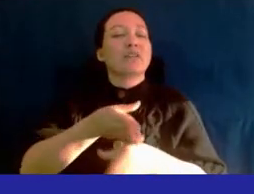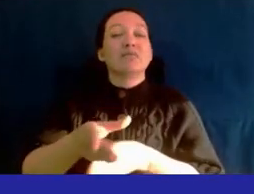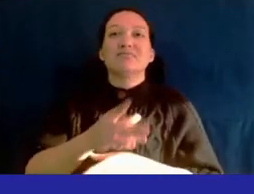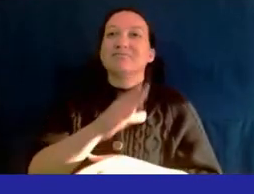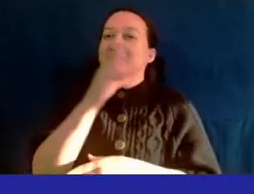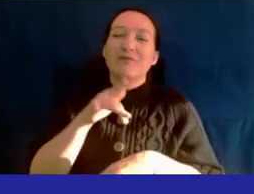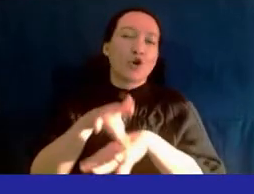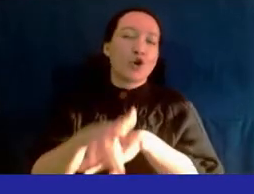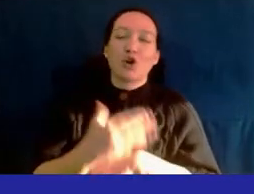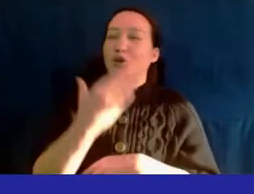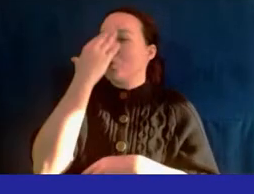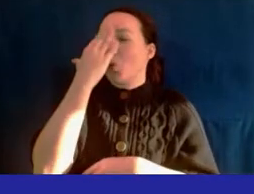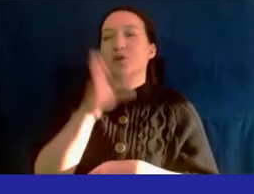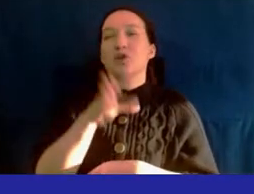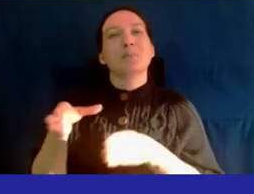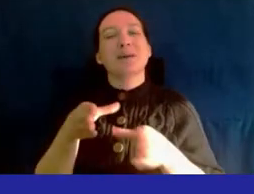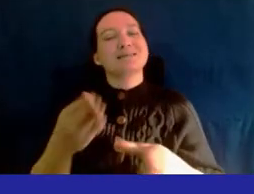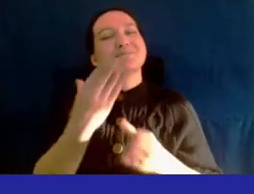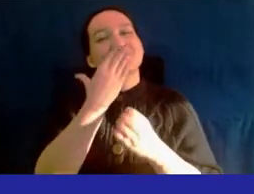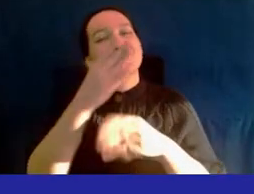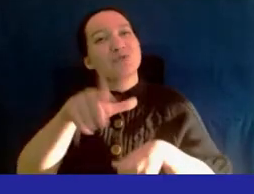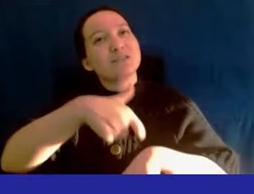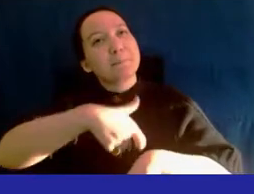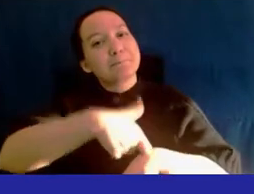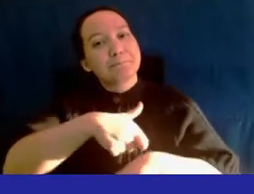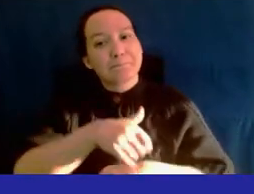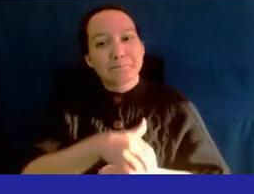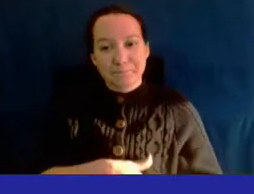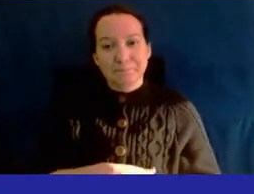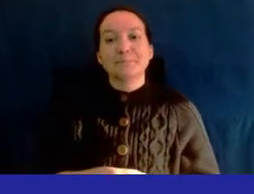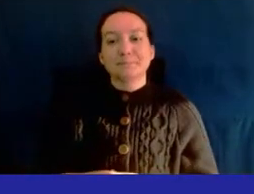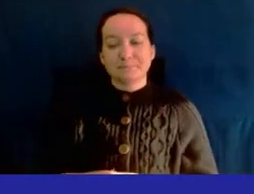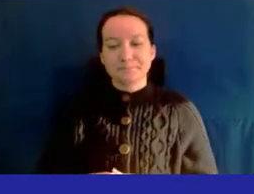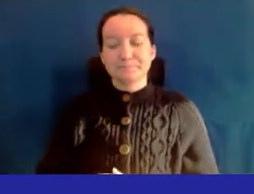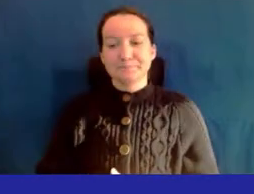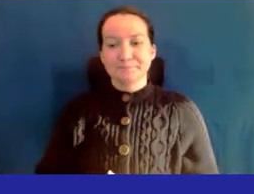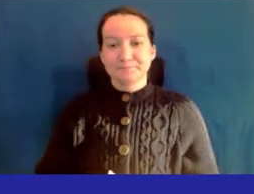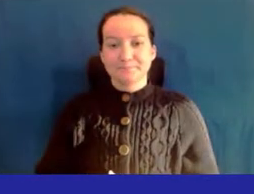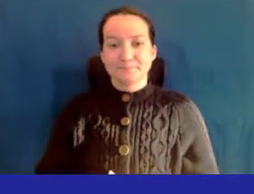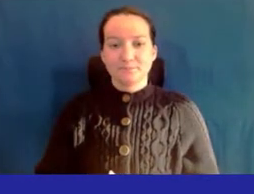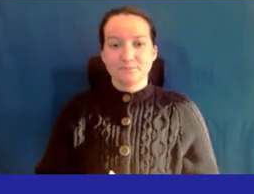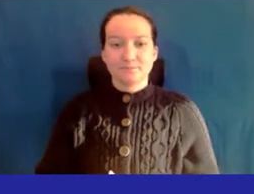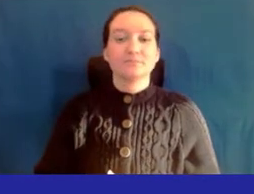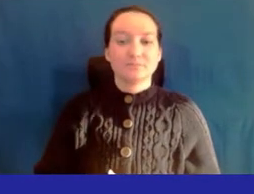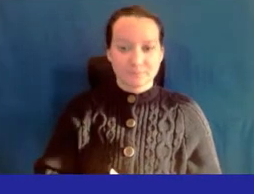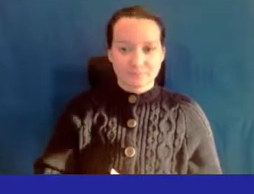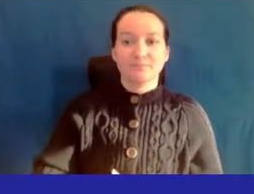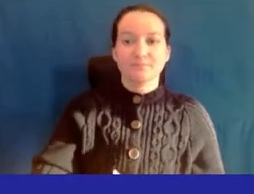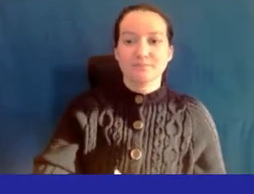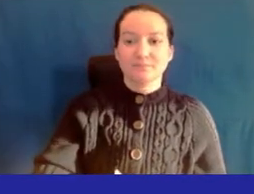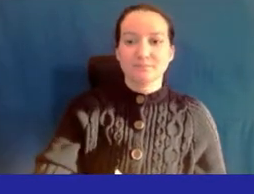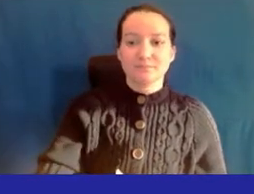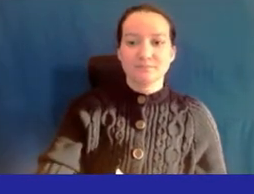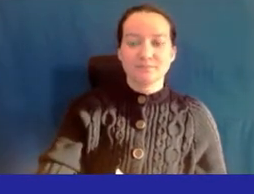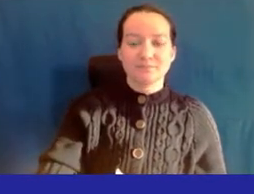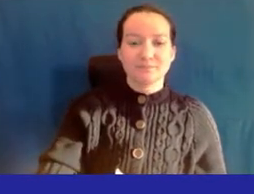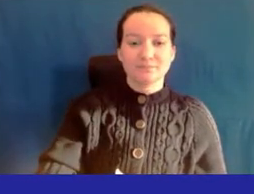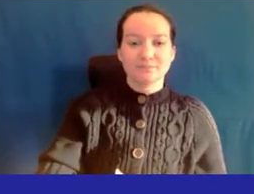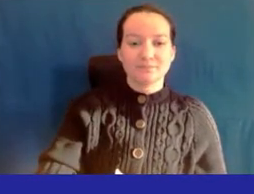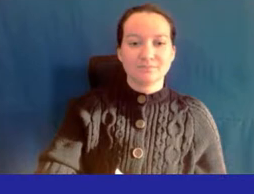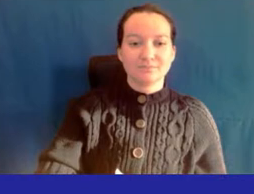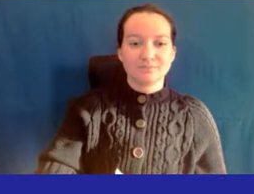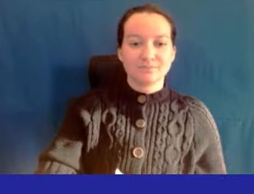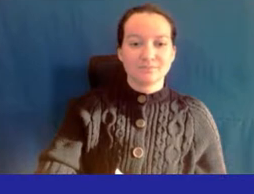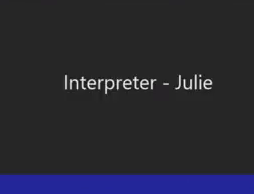early to know your path thank you for your time thank you so much the next speaker